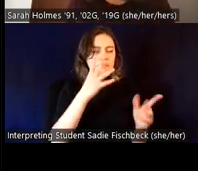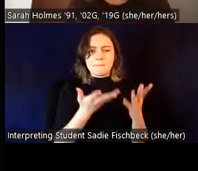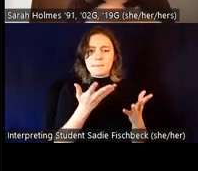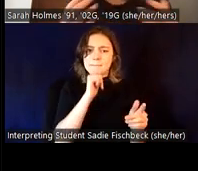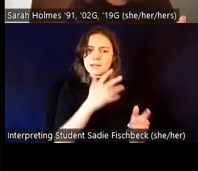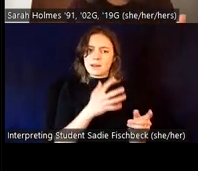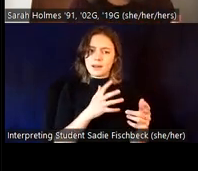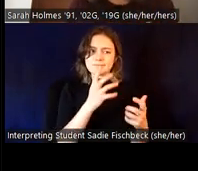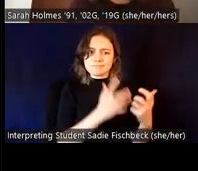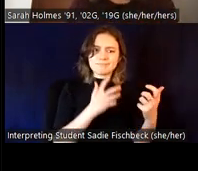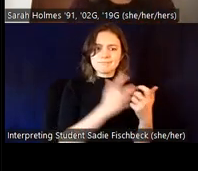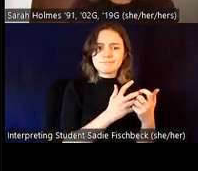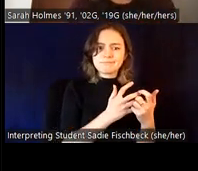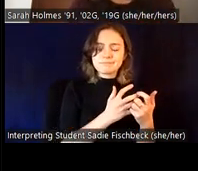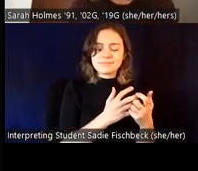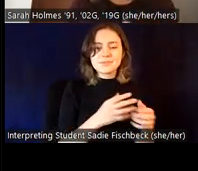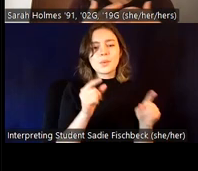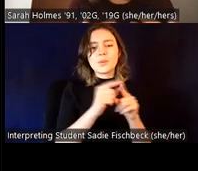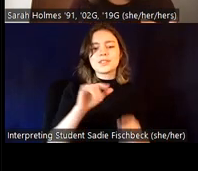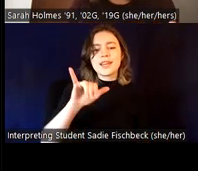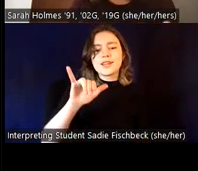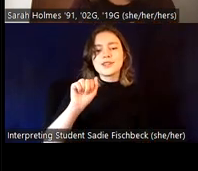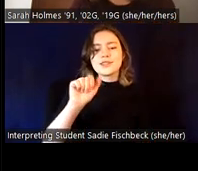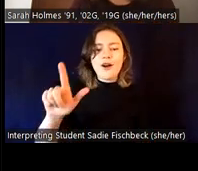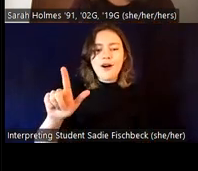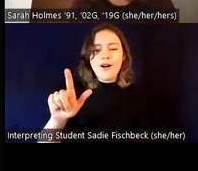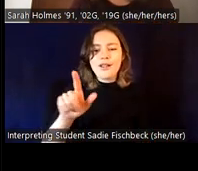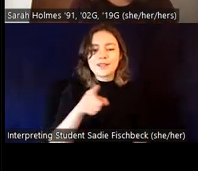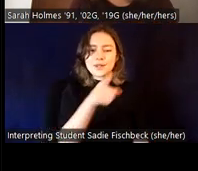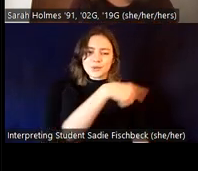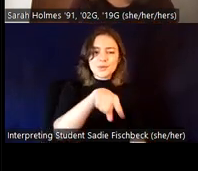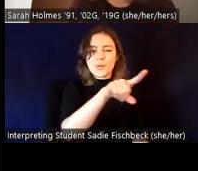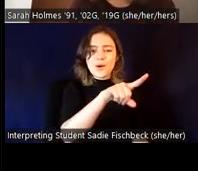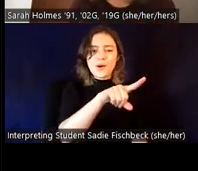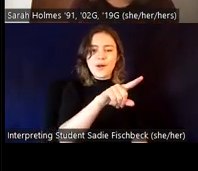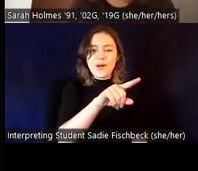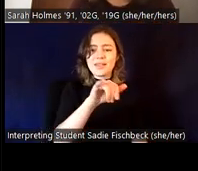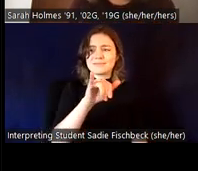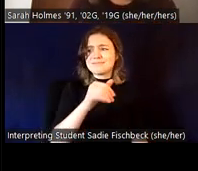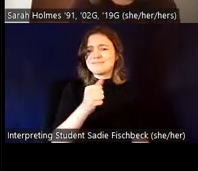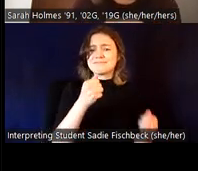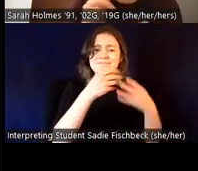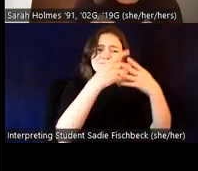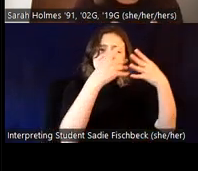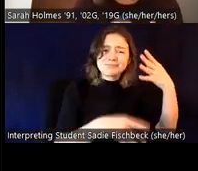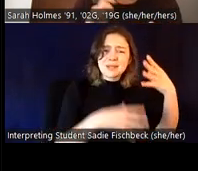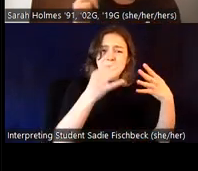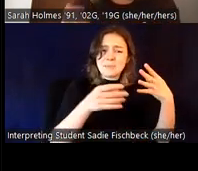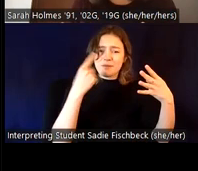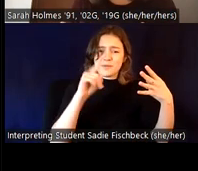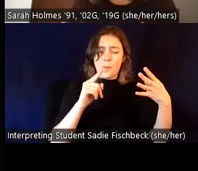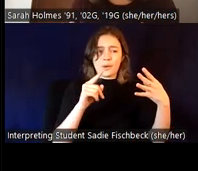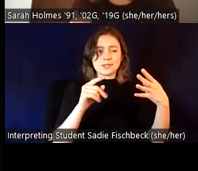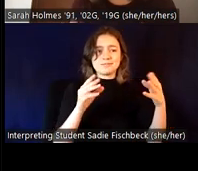everyone, y'all, um, you know, there are lots of really great gender neutral and gender inclusive options. And when we're talking about